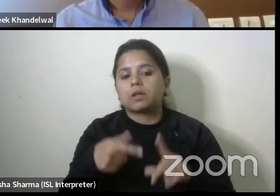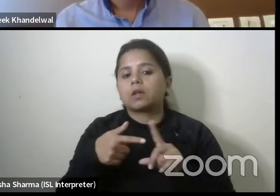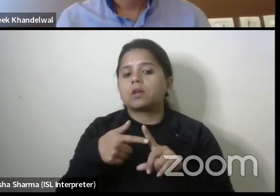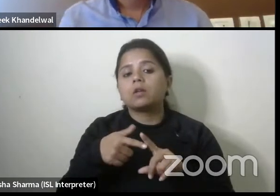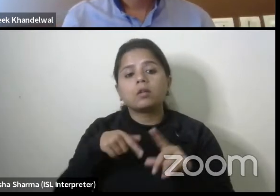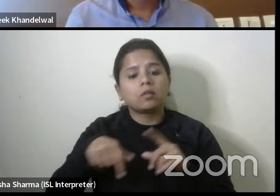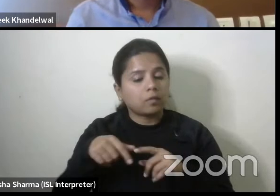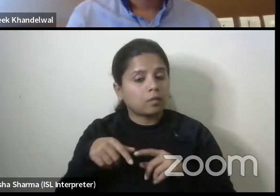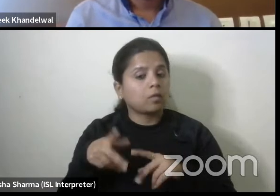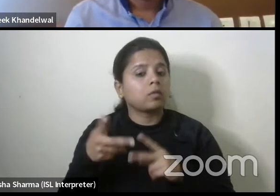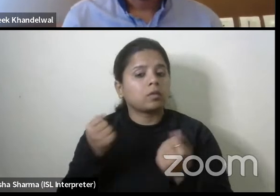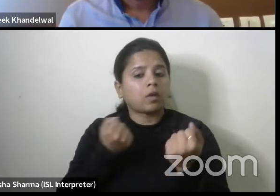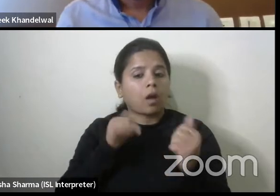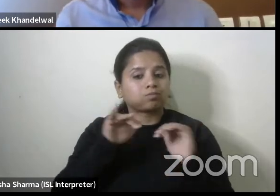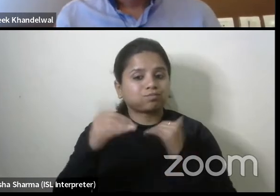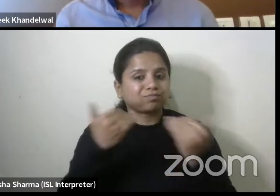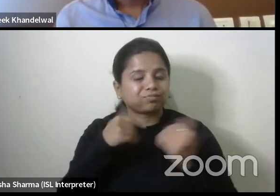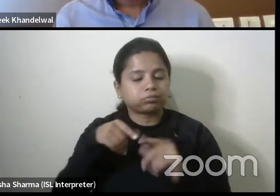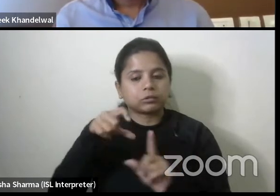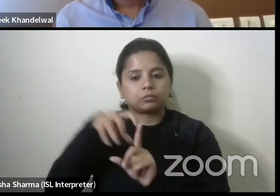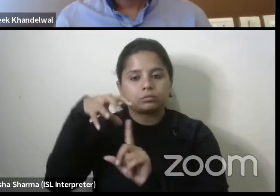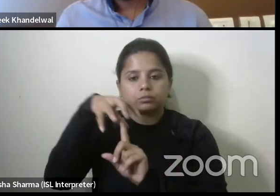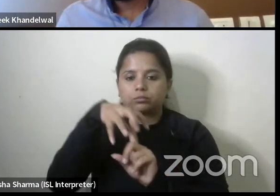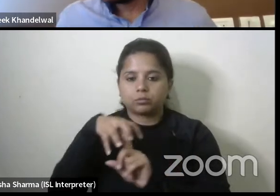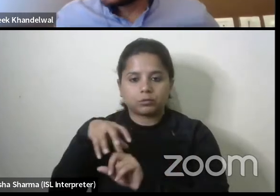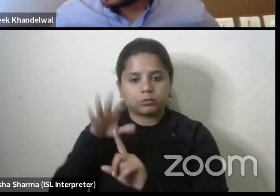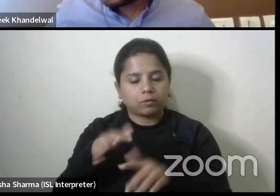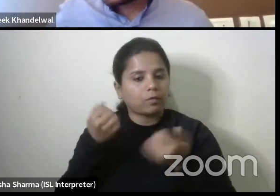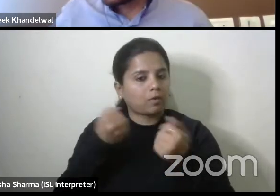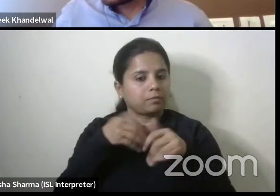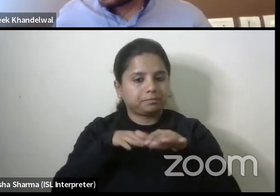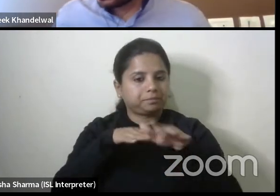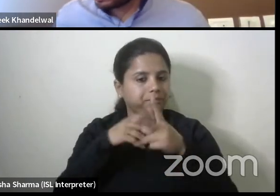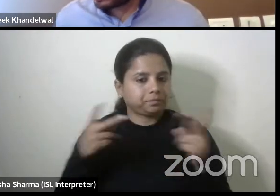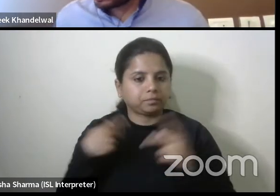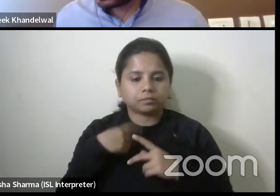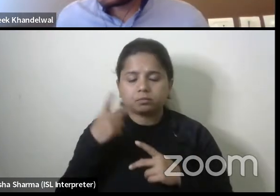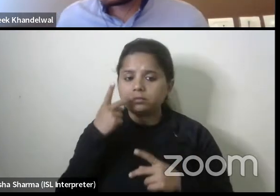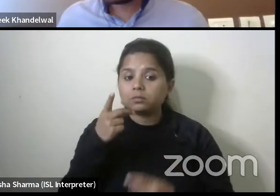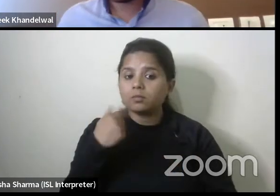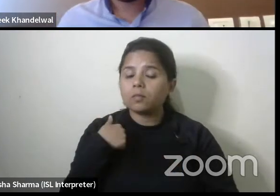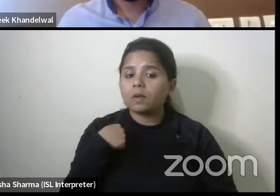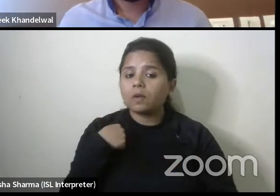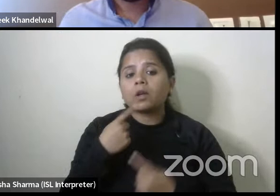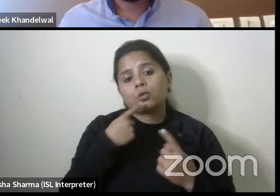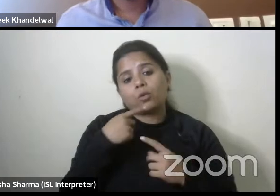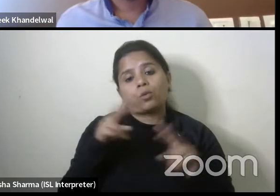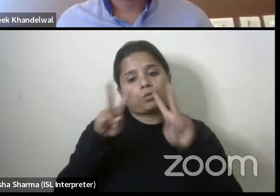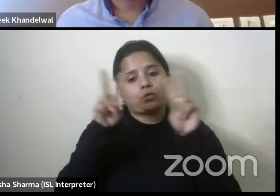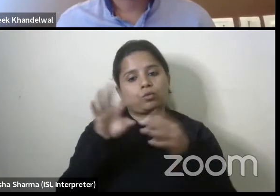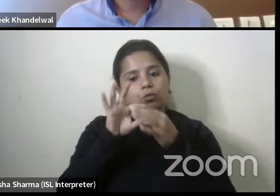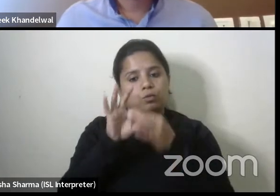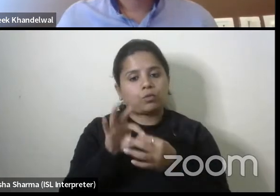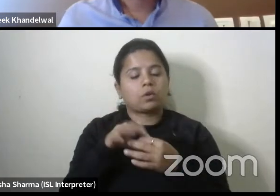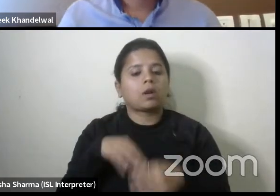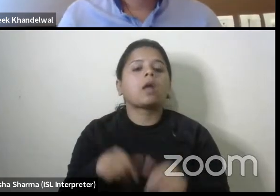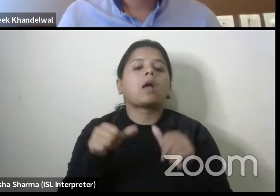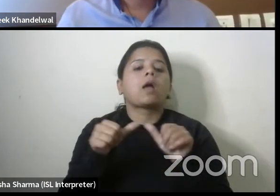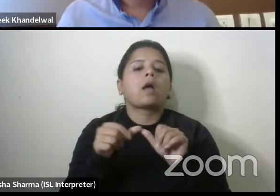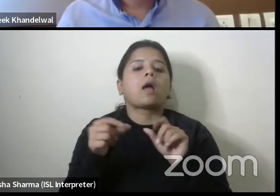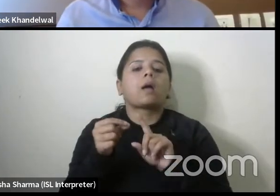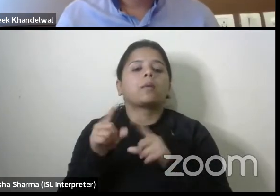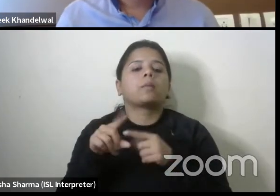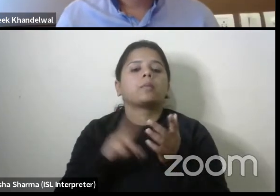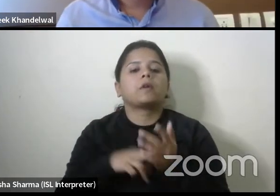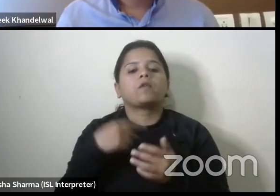is an important uh you know uh you know i've i've seen uh i will uh talk in context of what happened in uttar padesh there are